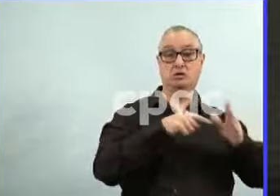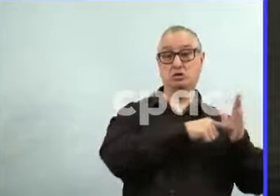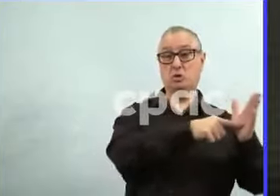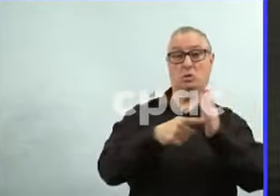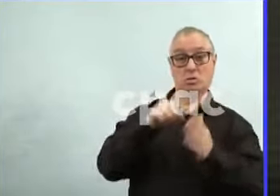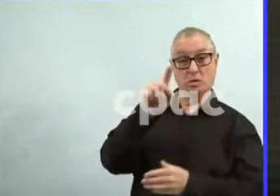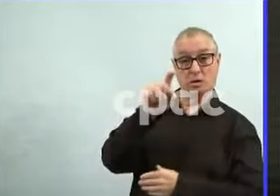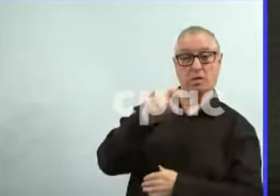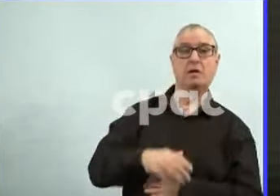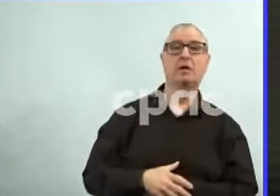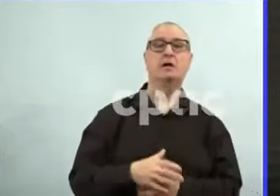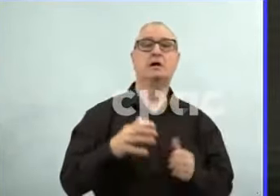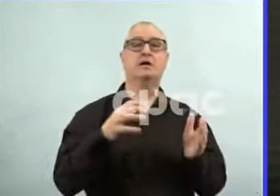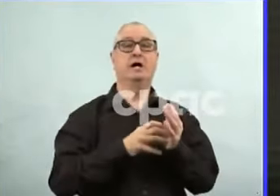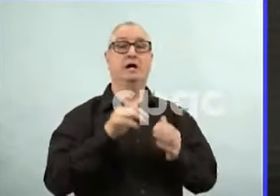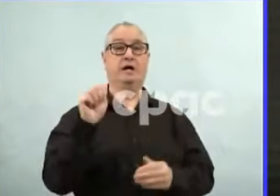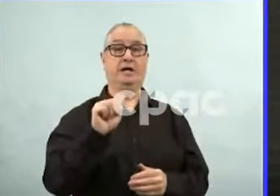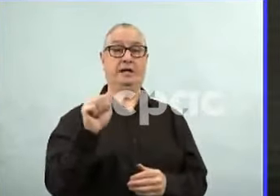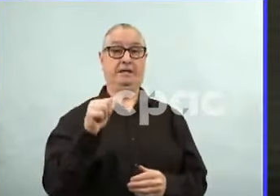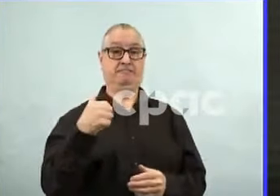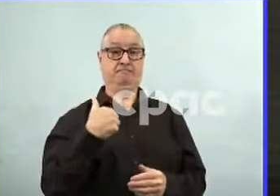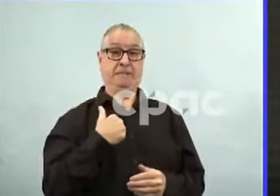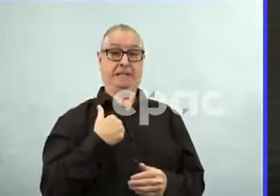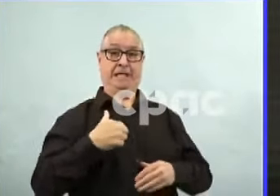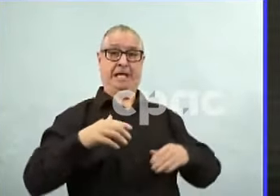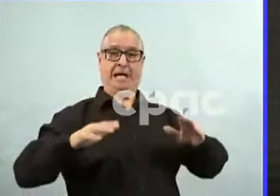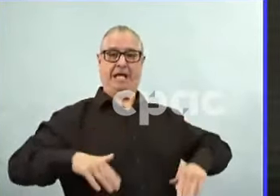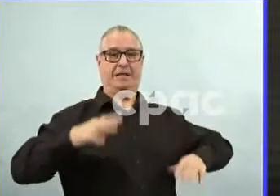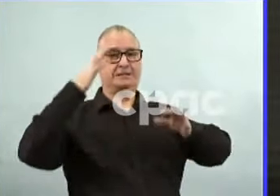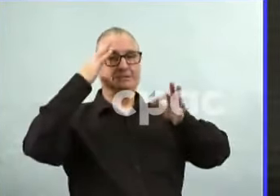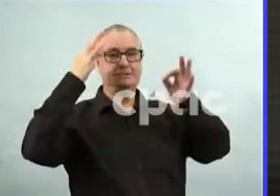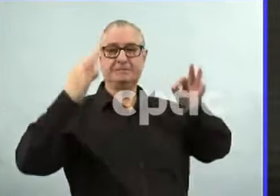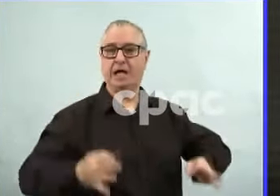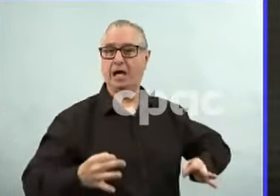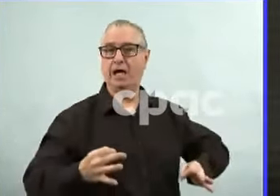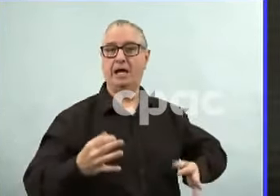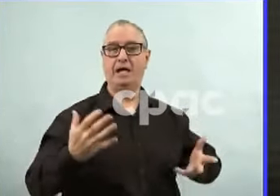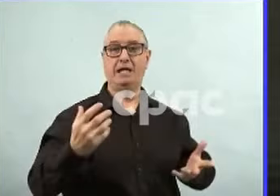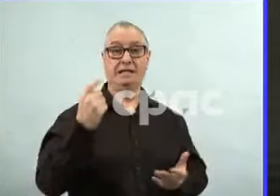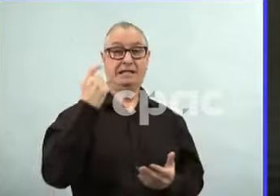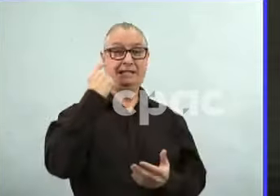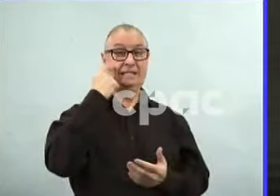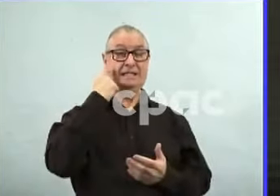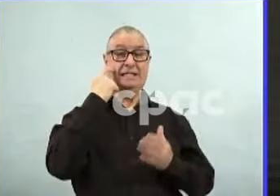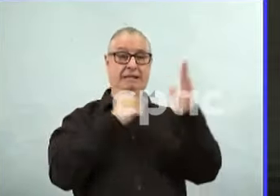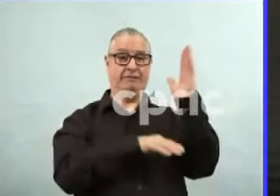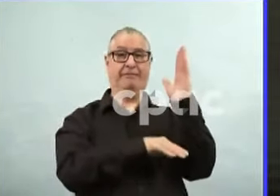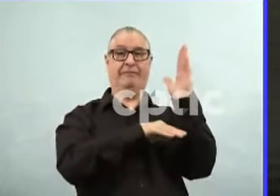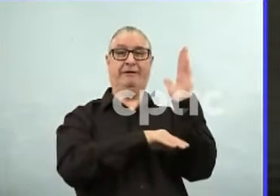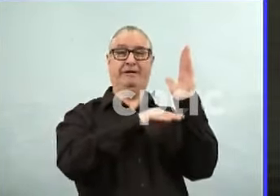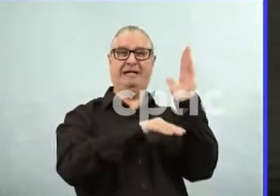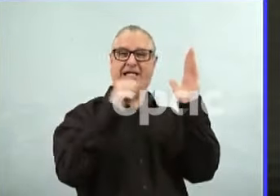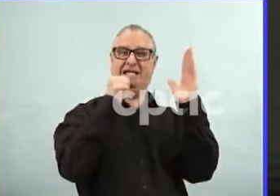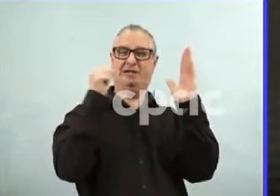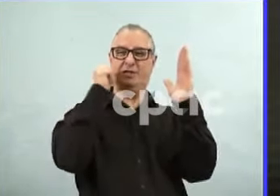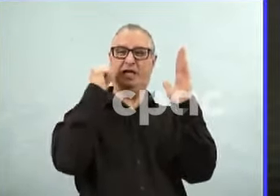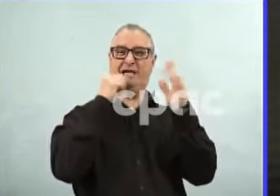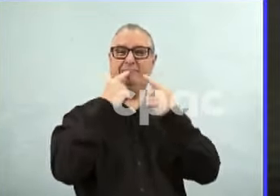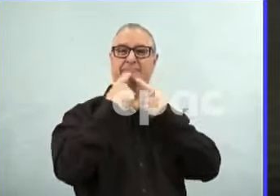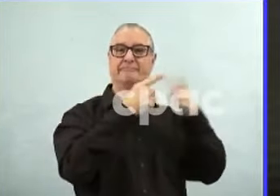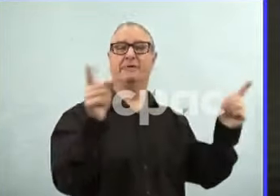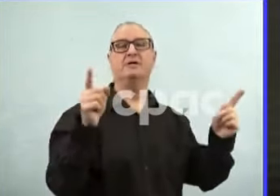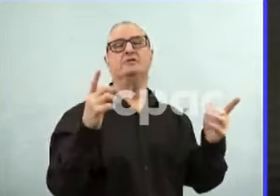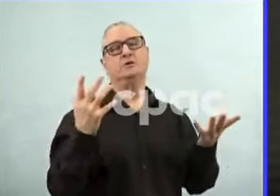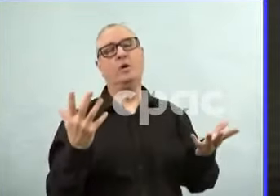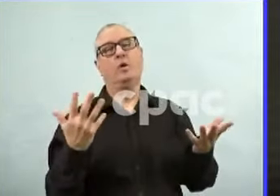They were just changed yesterday. So we're going to continue to work on this from a public health perspective. And, you know, once things are recommended and finalized,